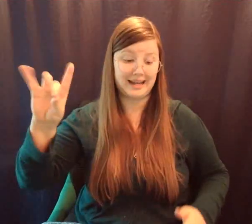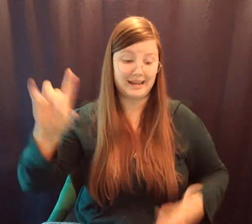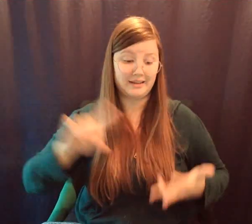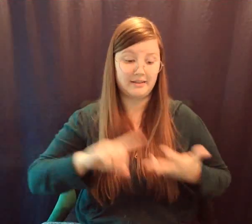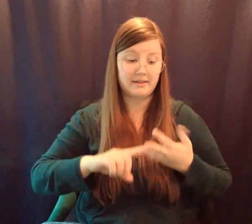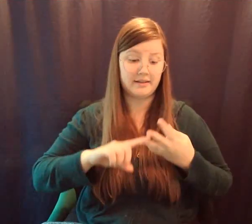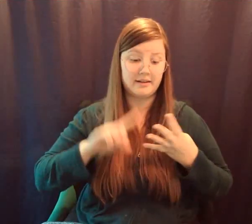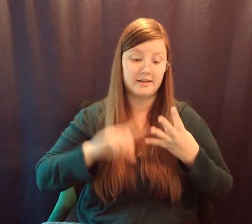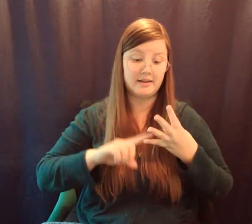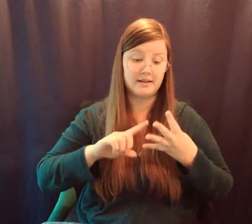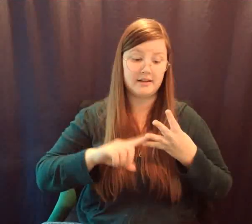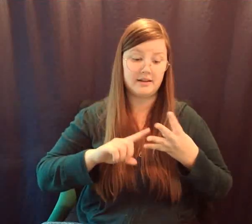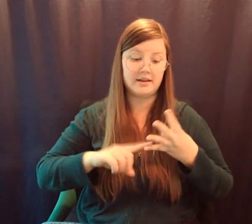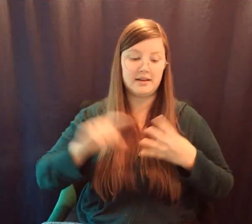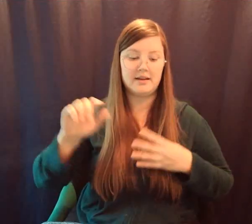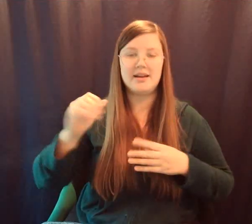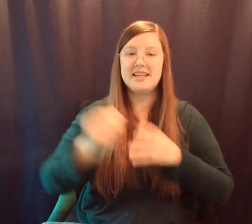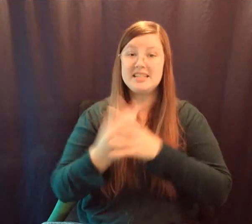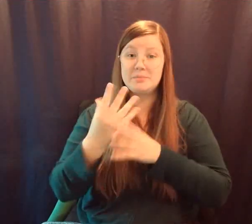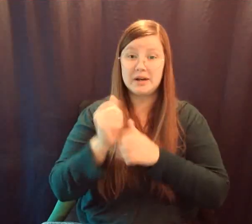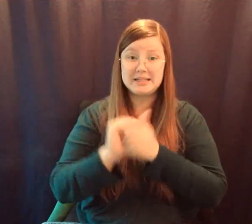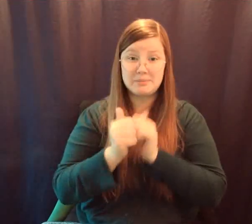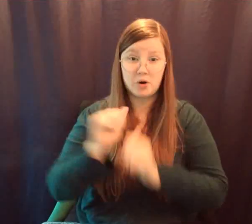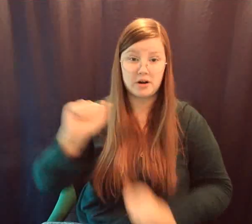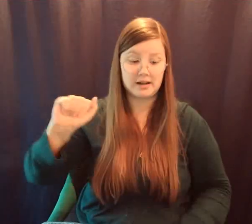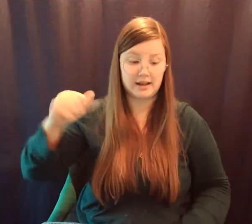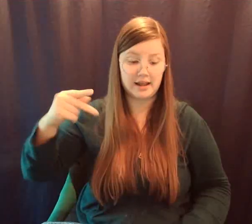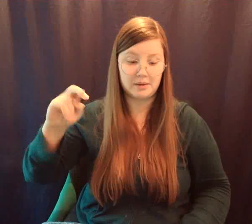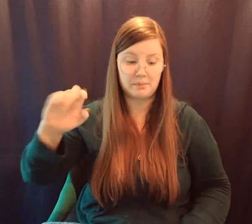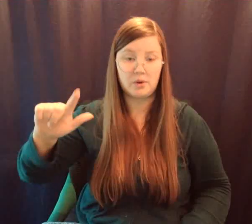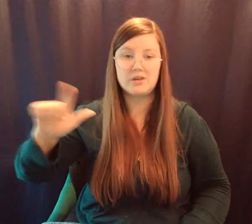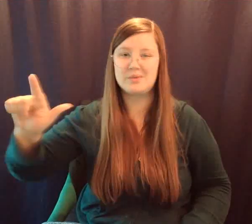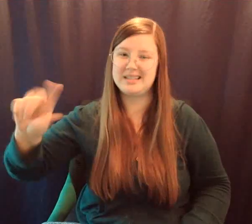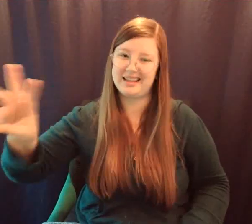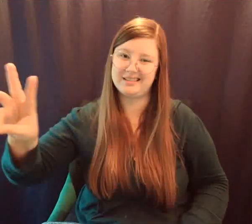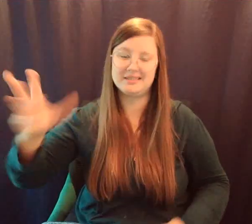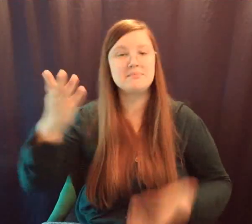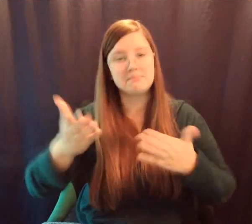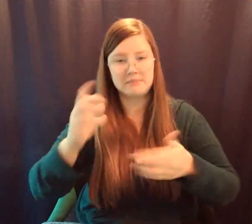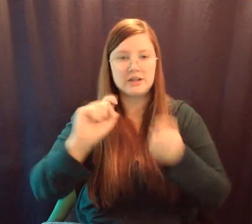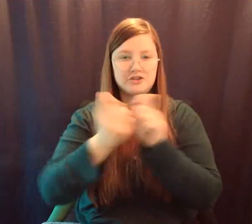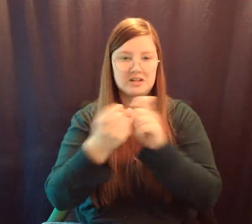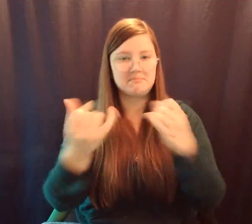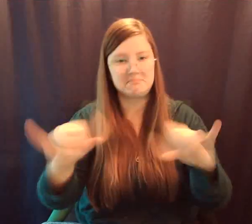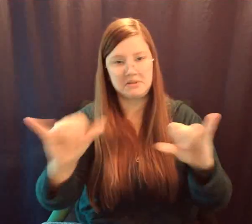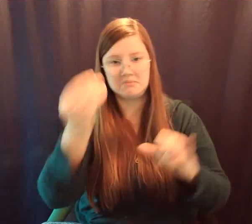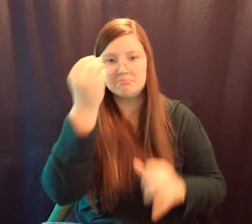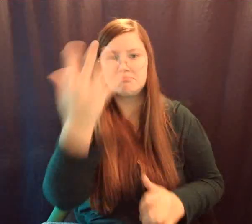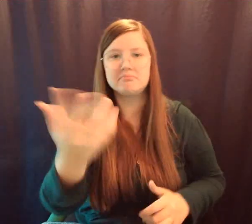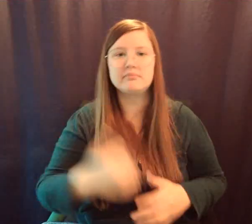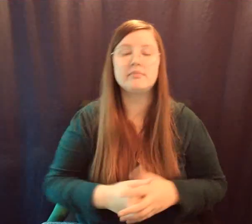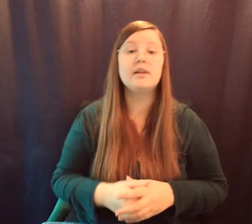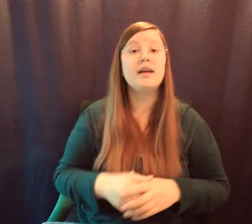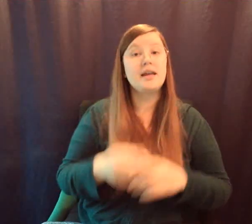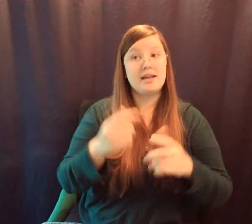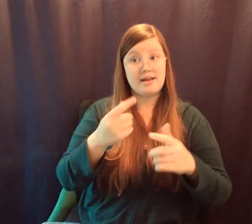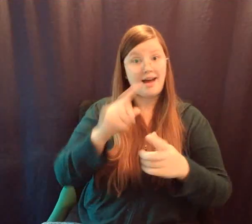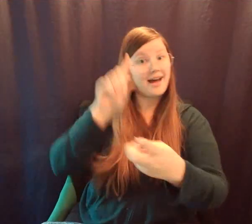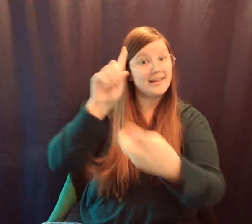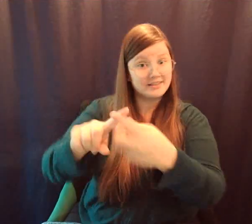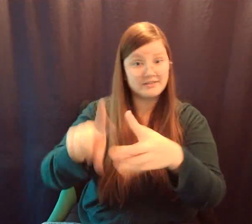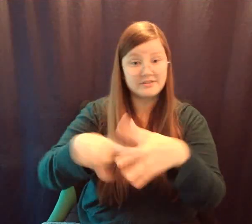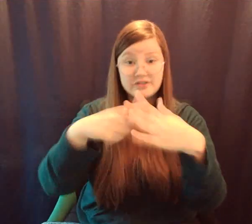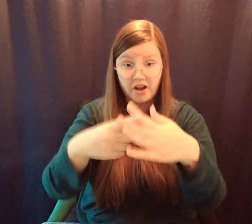change, so stay tuned. In the meantime, be sure that you're staying active and getting ready for when the